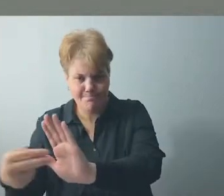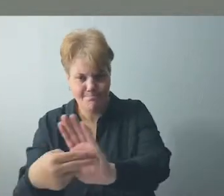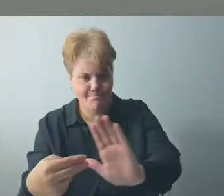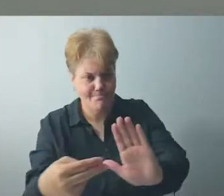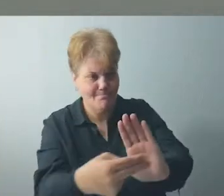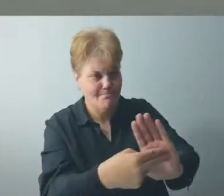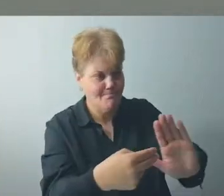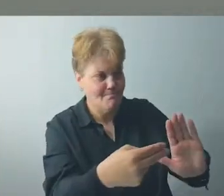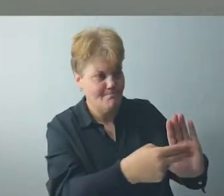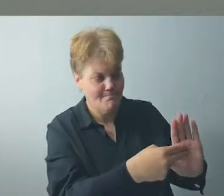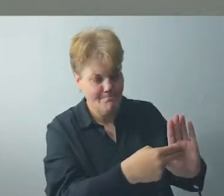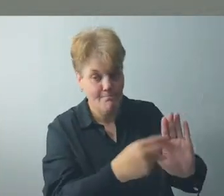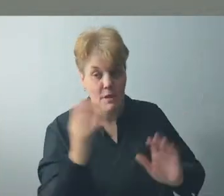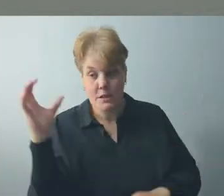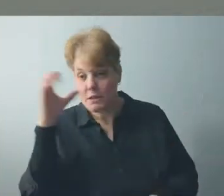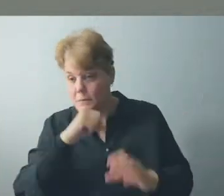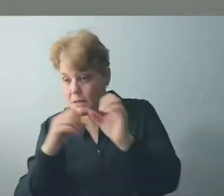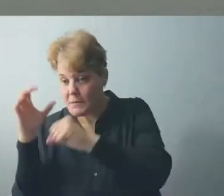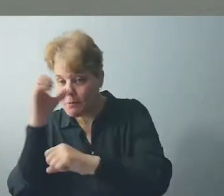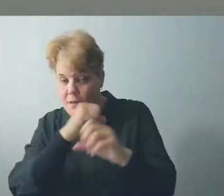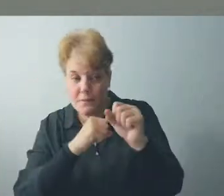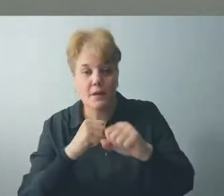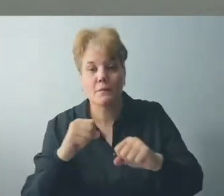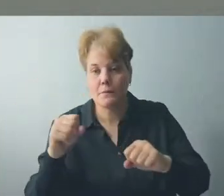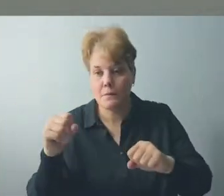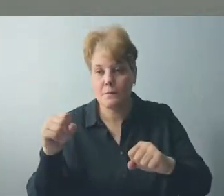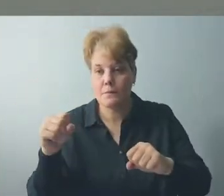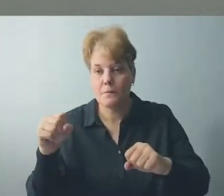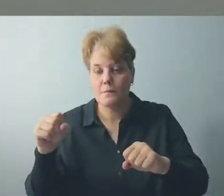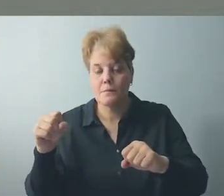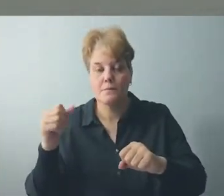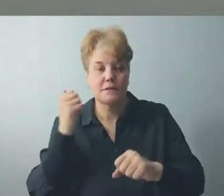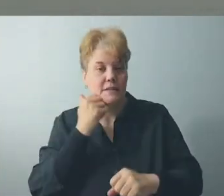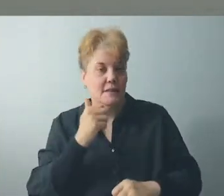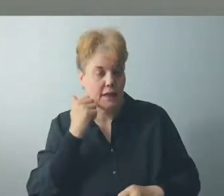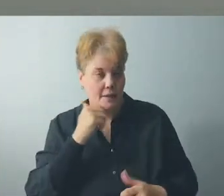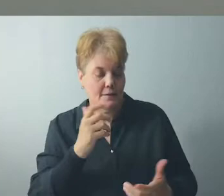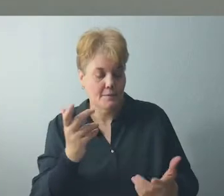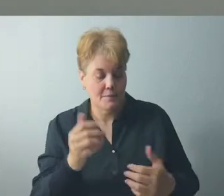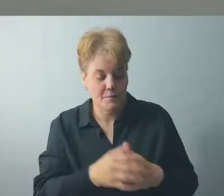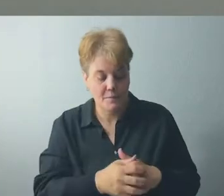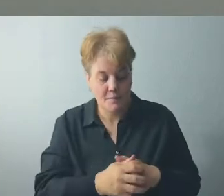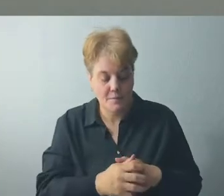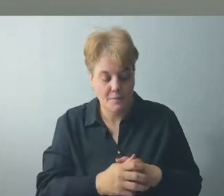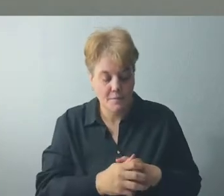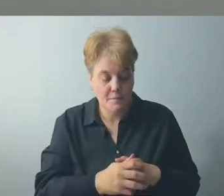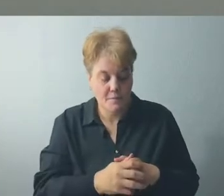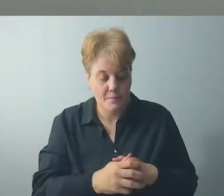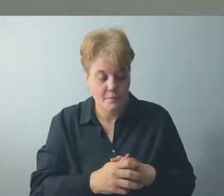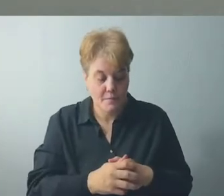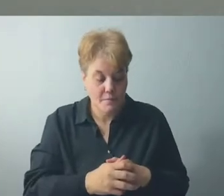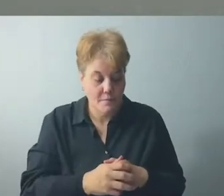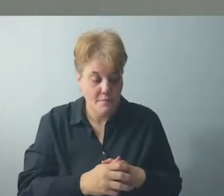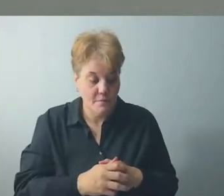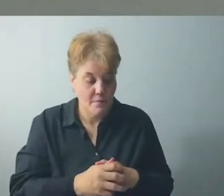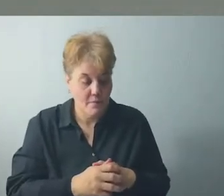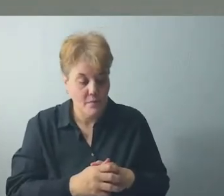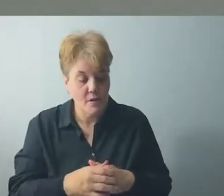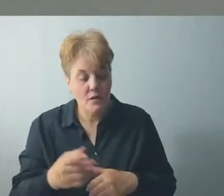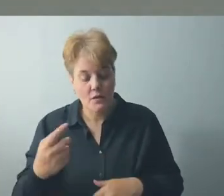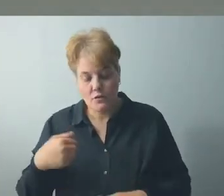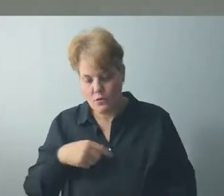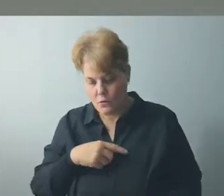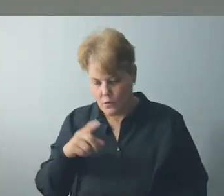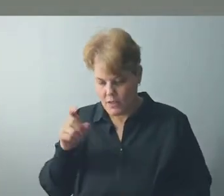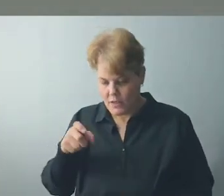challenges of daily life. So what should we make of these positive stereotypes or prejudices? We should recognize